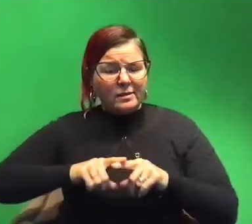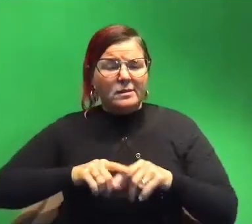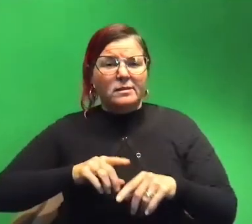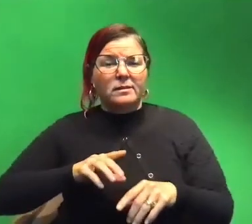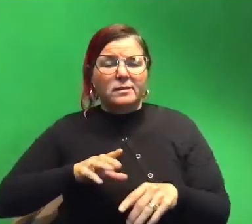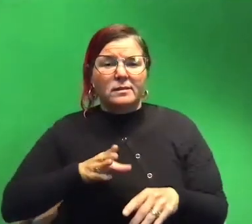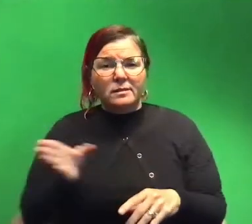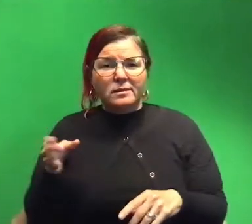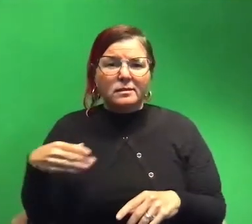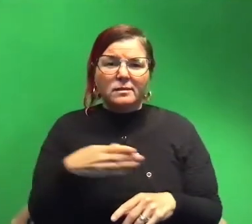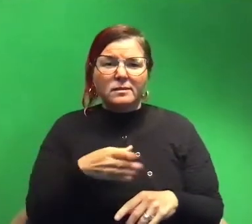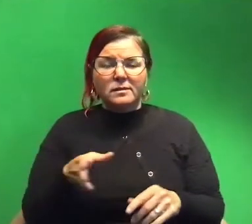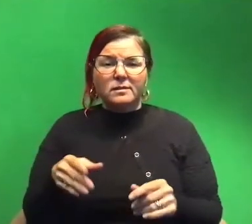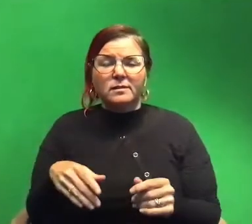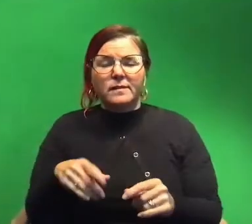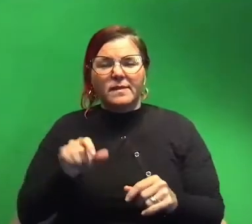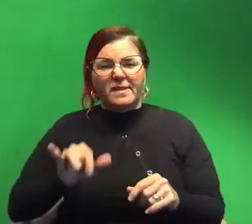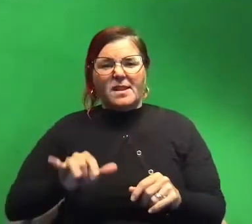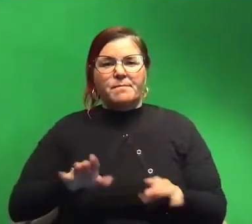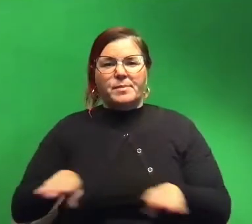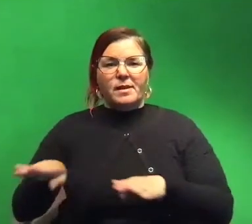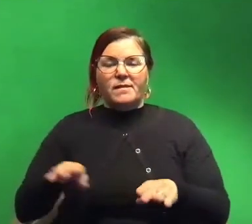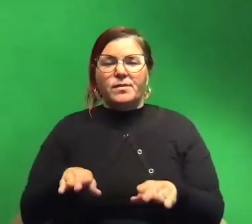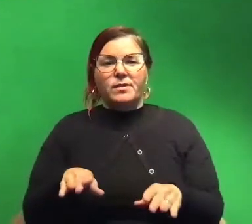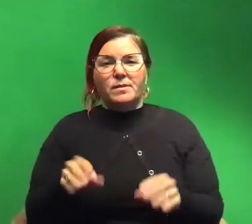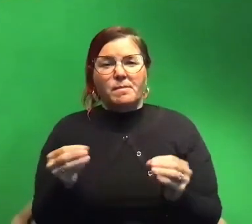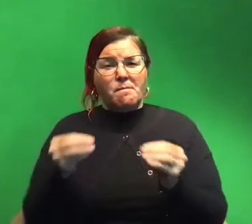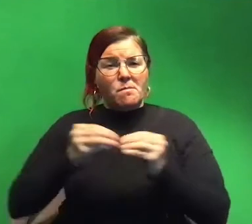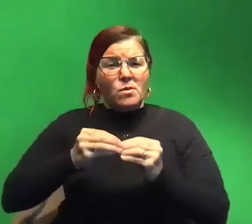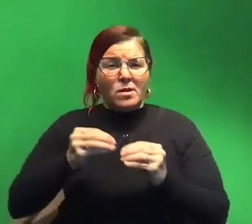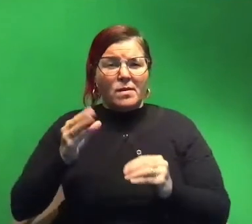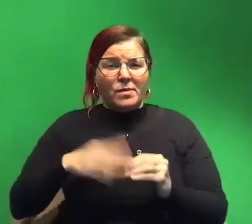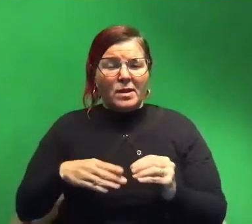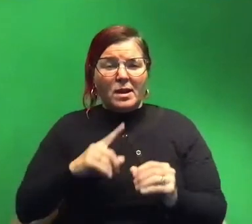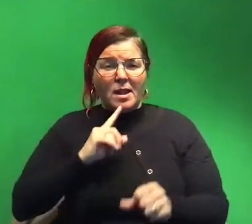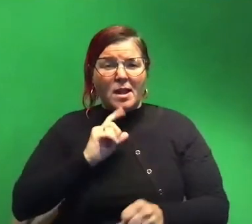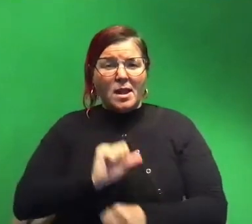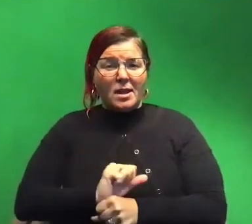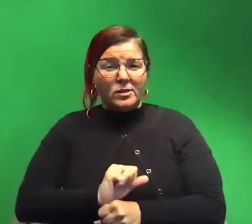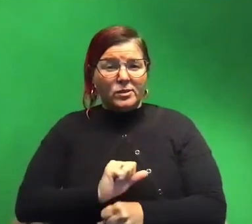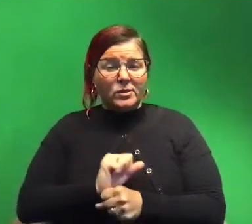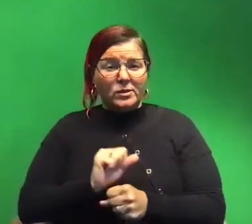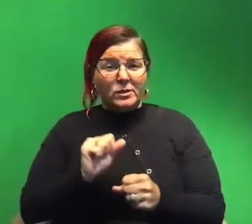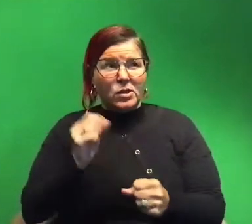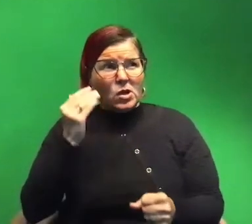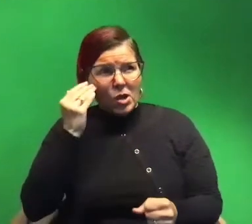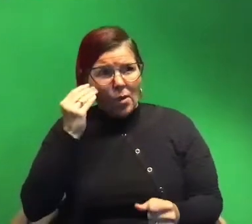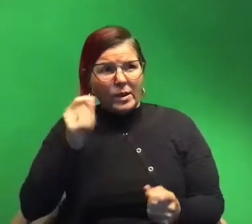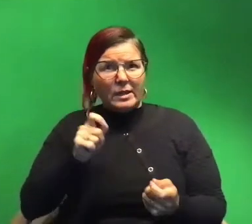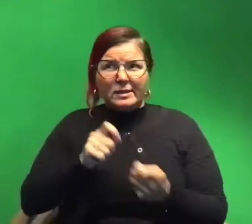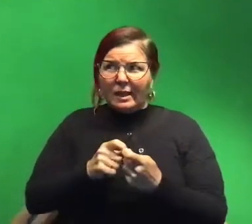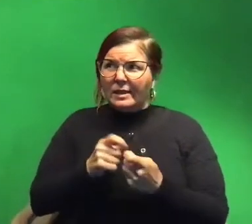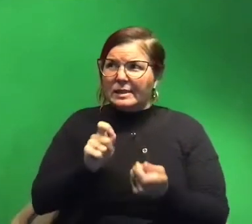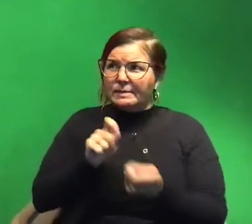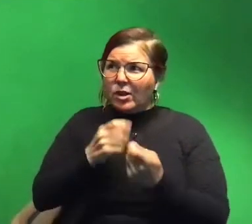they rely on on this behavior more than like actually knowing what colors to change